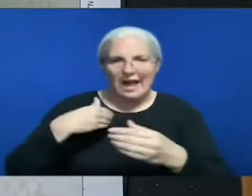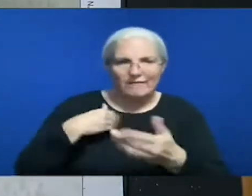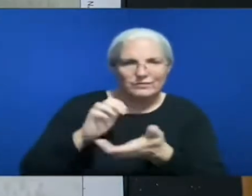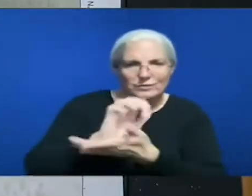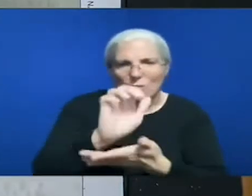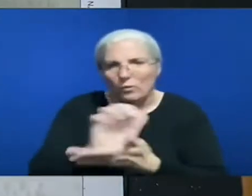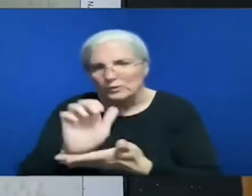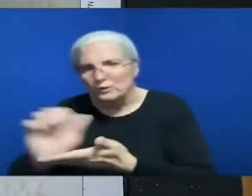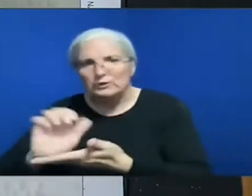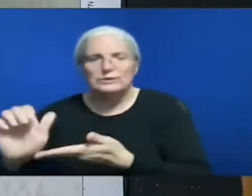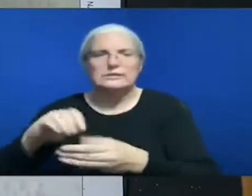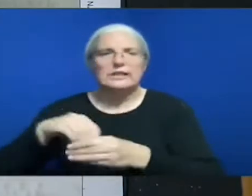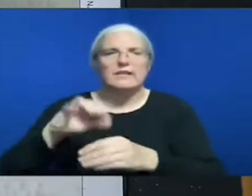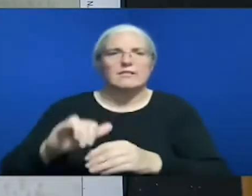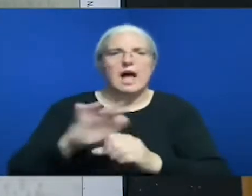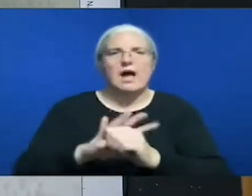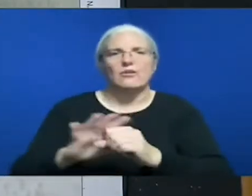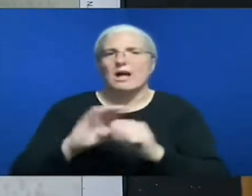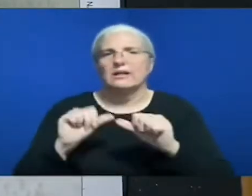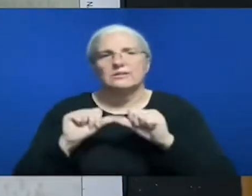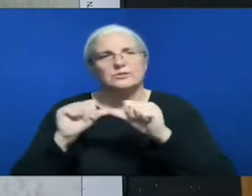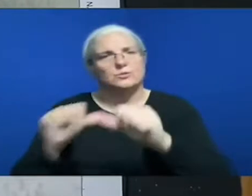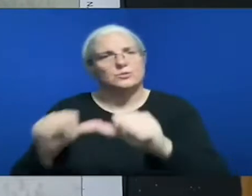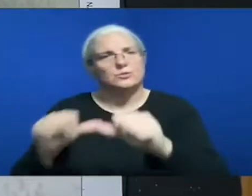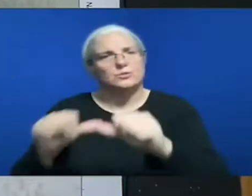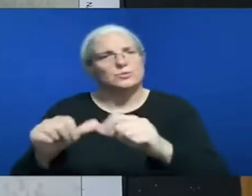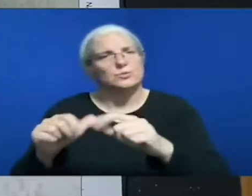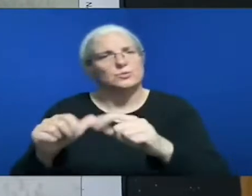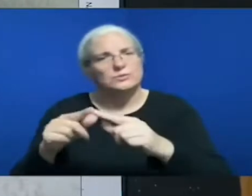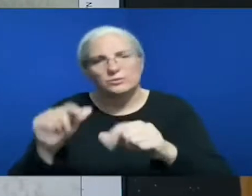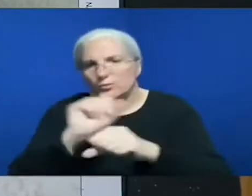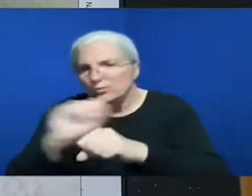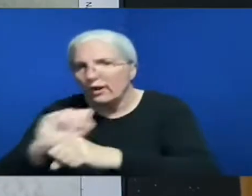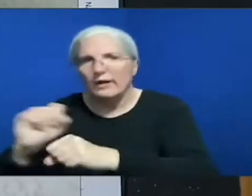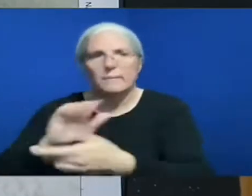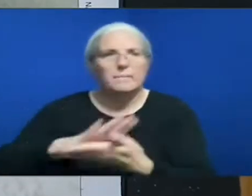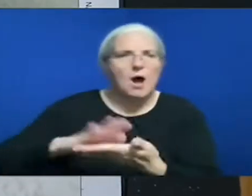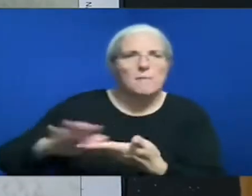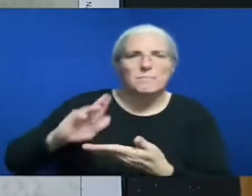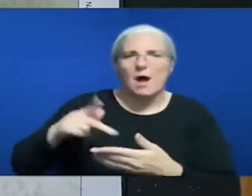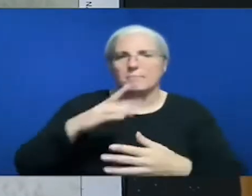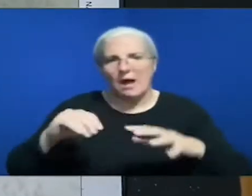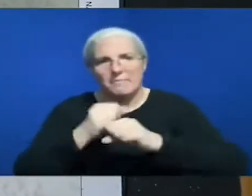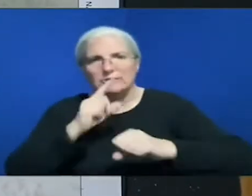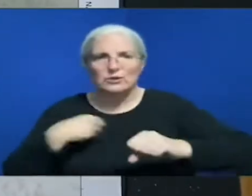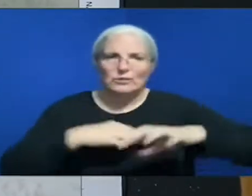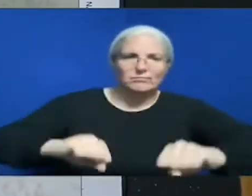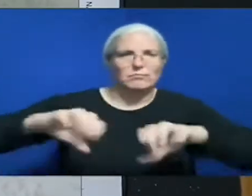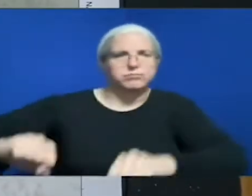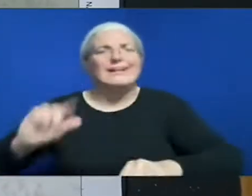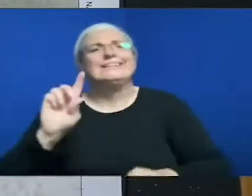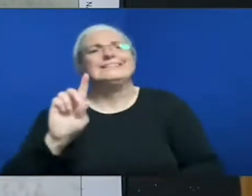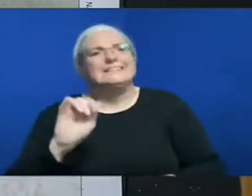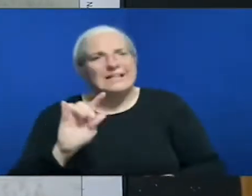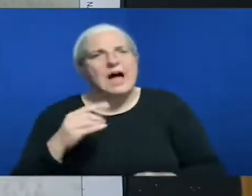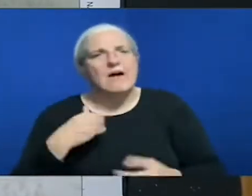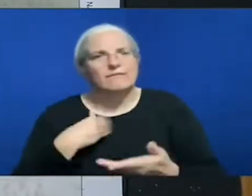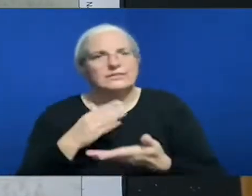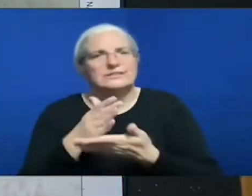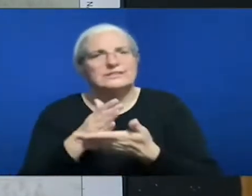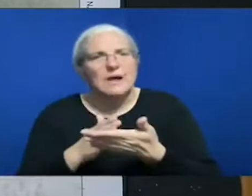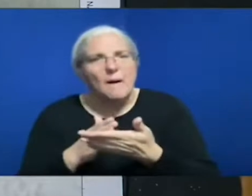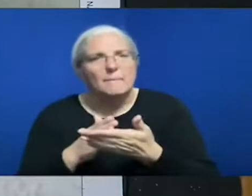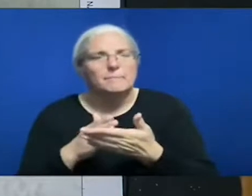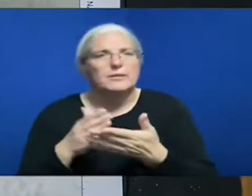mop up you know to secure the line there was a couple of you know heat signatures close to the line and they went and